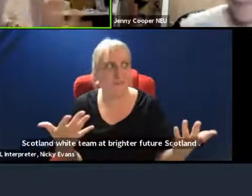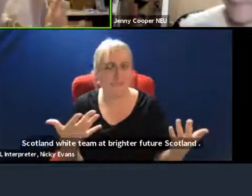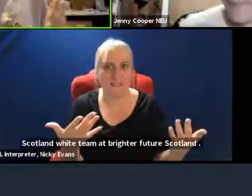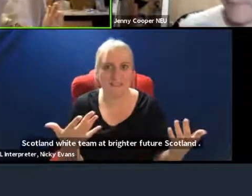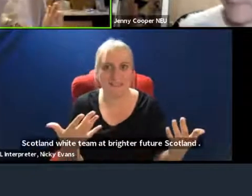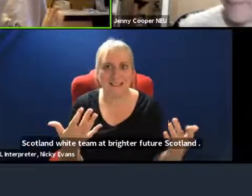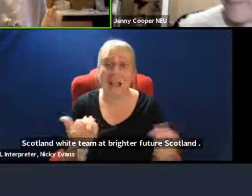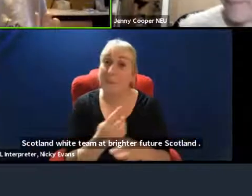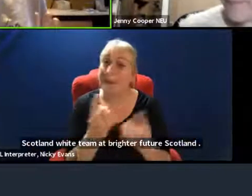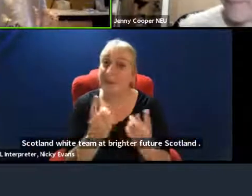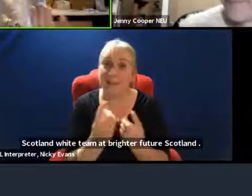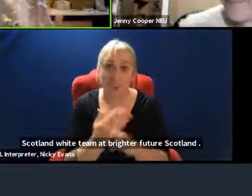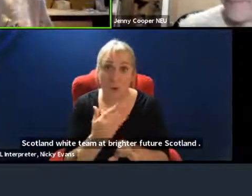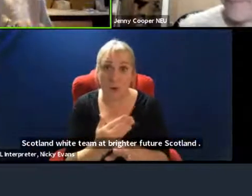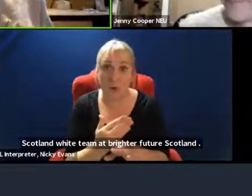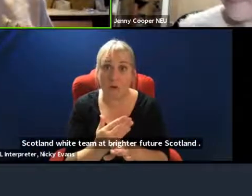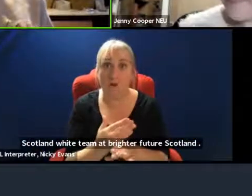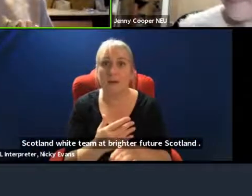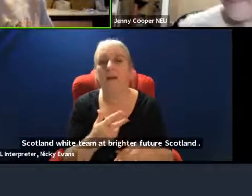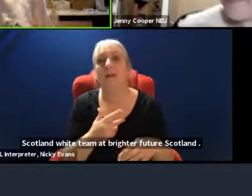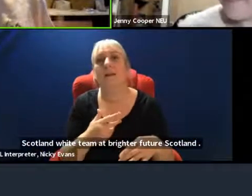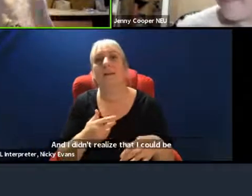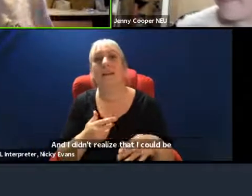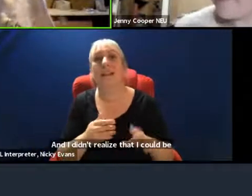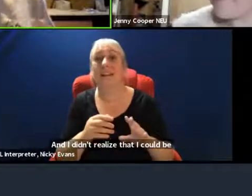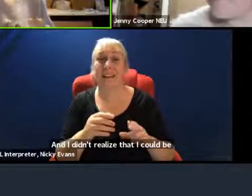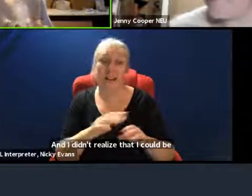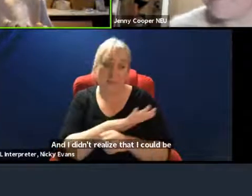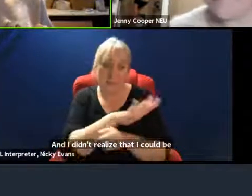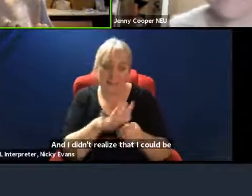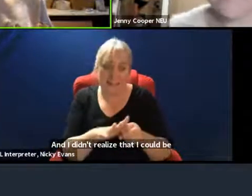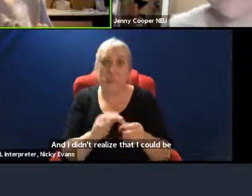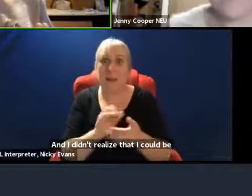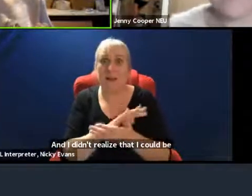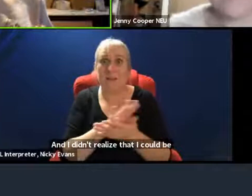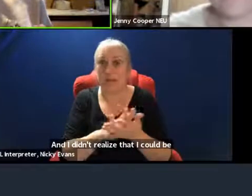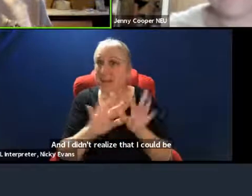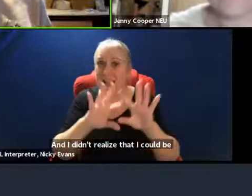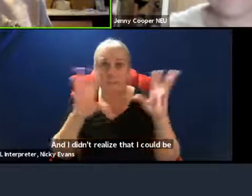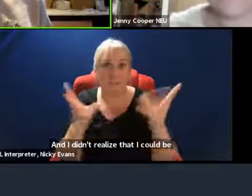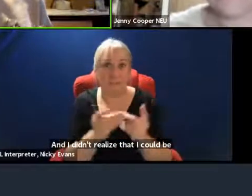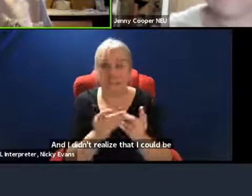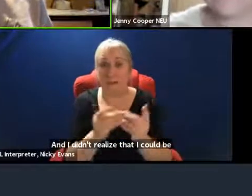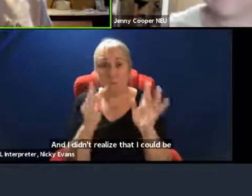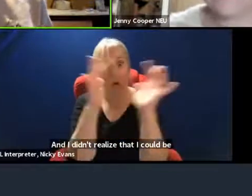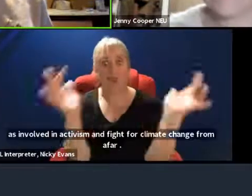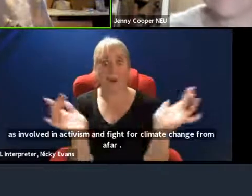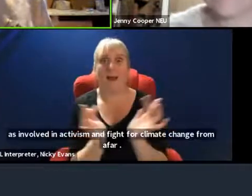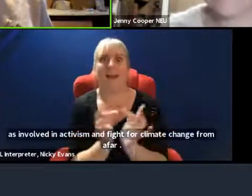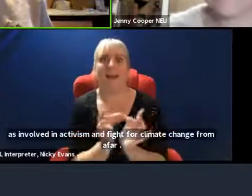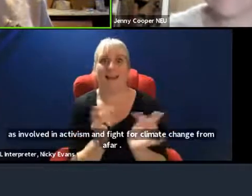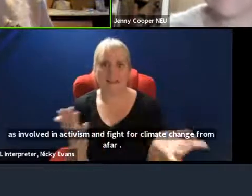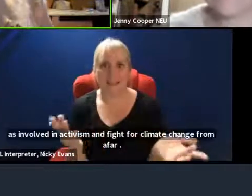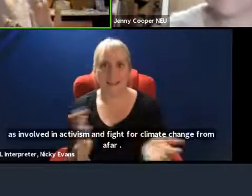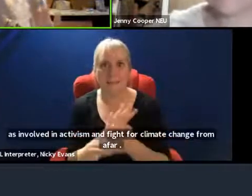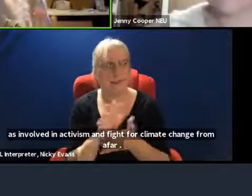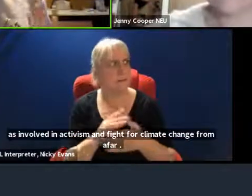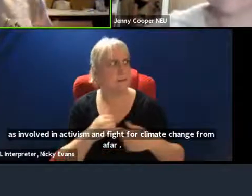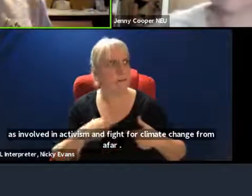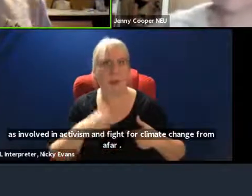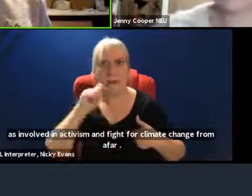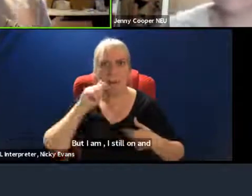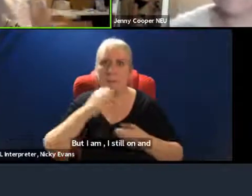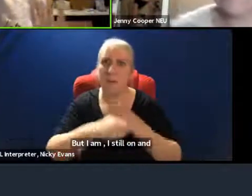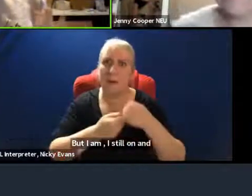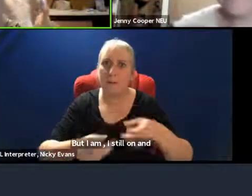And I mean, due to the pandemic anyway, a lot of it was, well, everything has happened online in the first place. So I got involved in running our